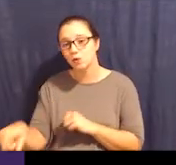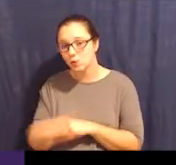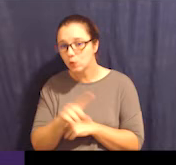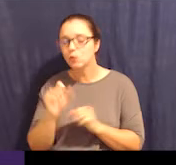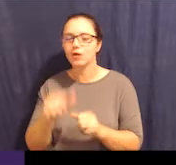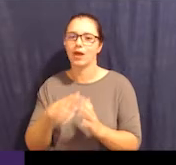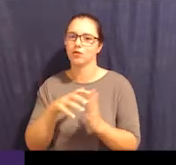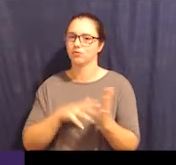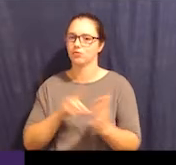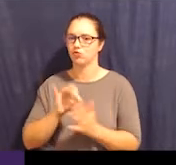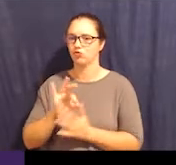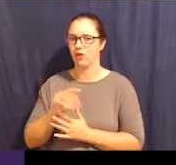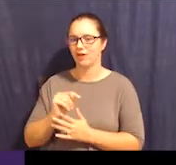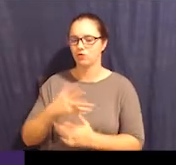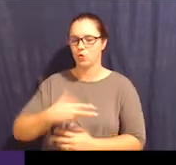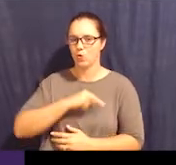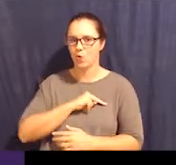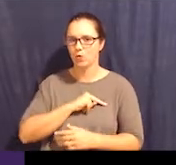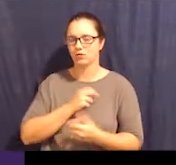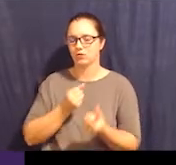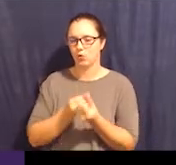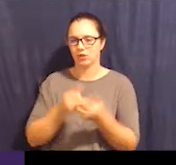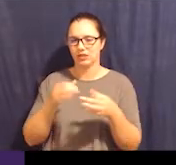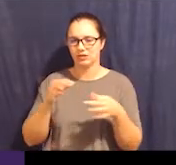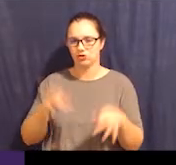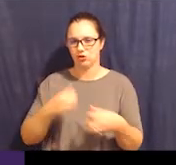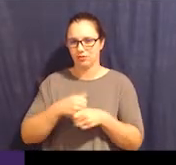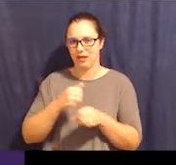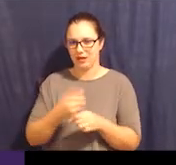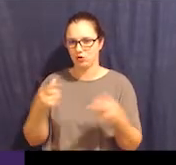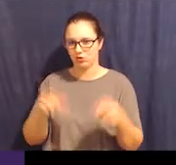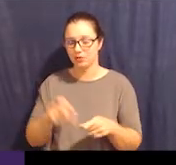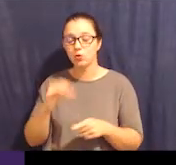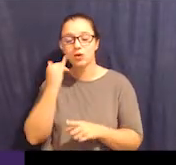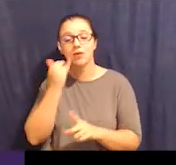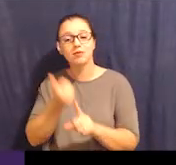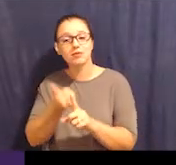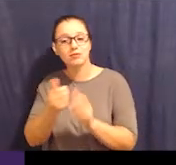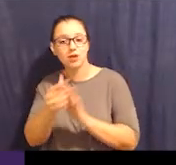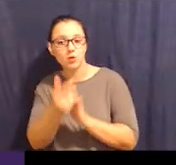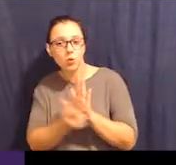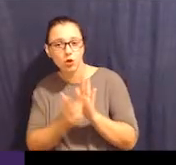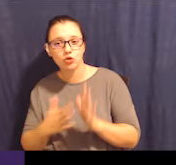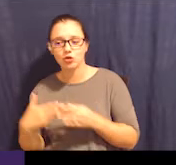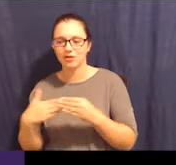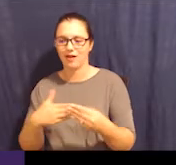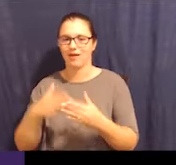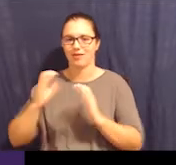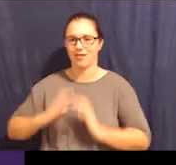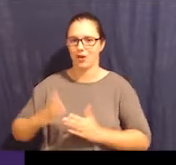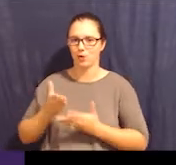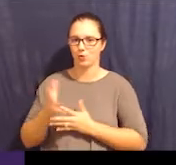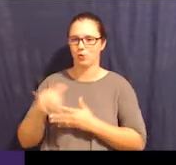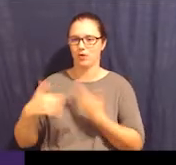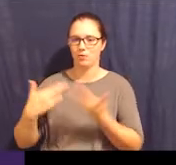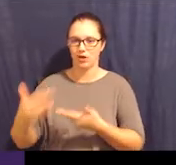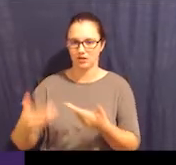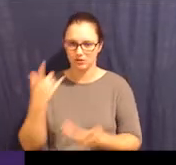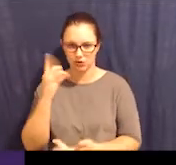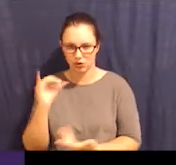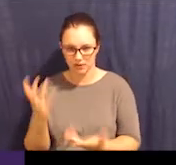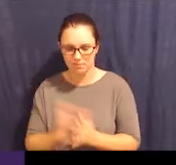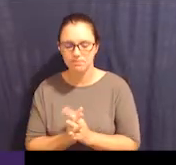actually draft your own supported decision-making agreement, or if you are an attorney, guide a client through that process.